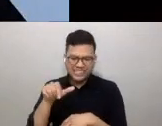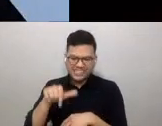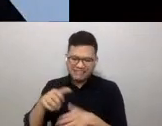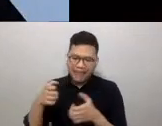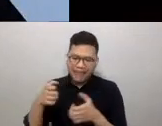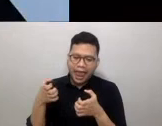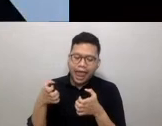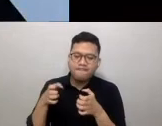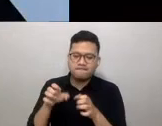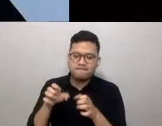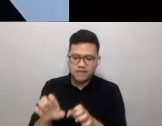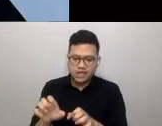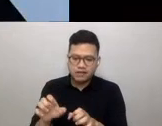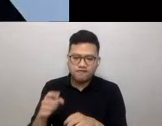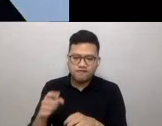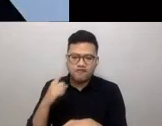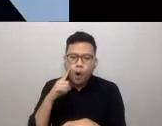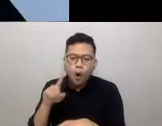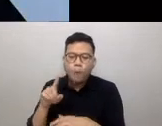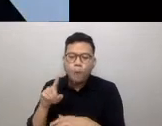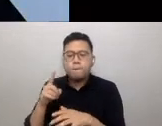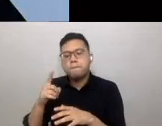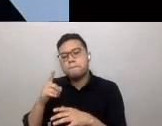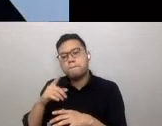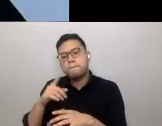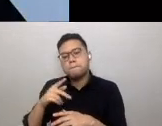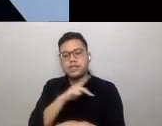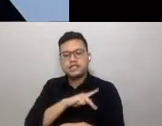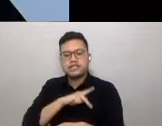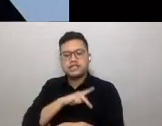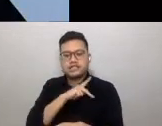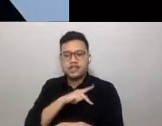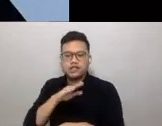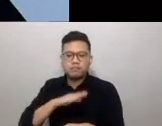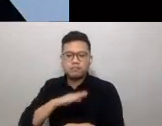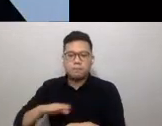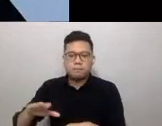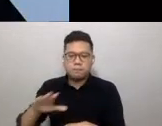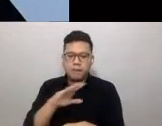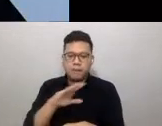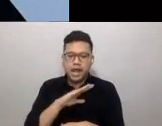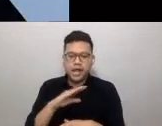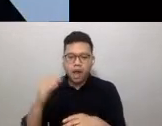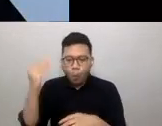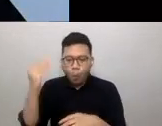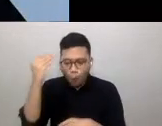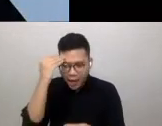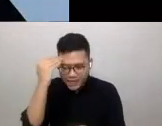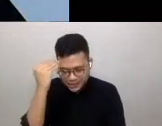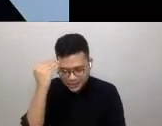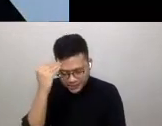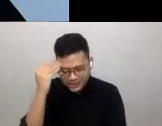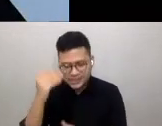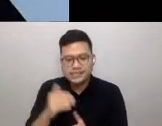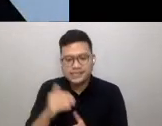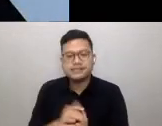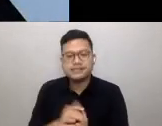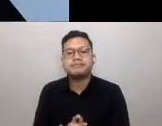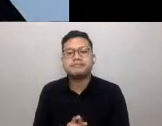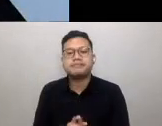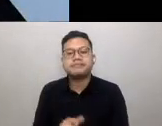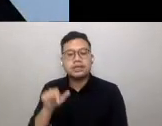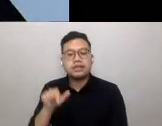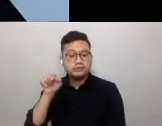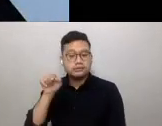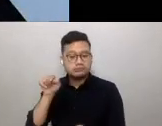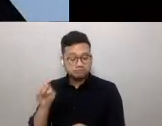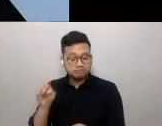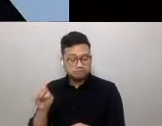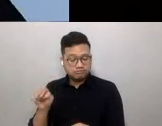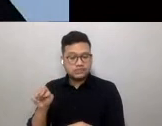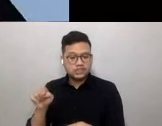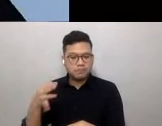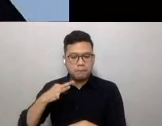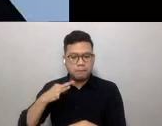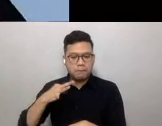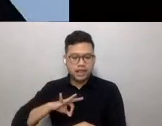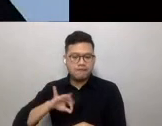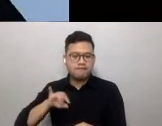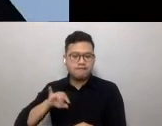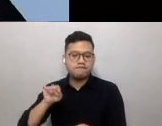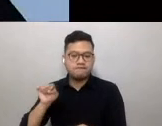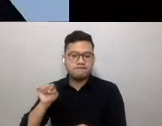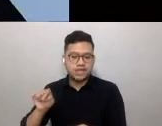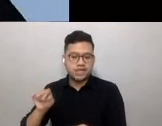of personal space awareness. The workplace, which increasingly propered the benefits of space to aid the health,